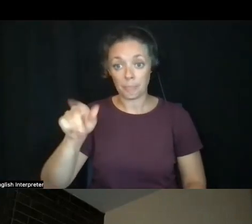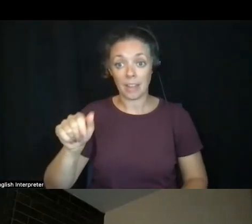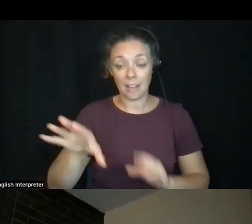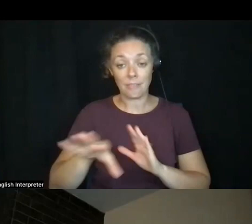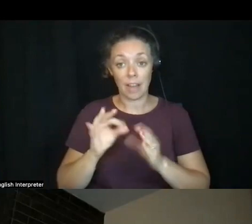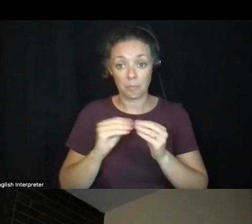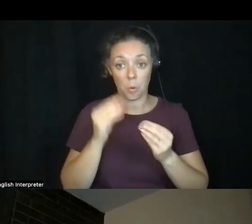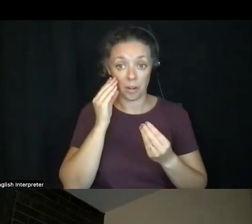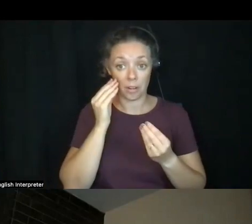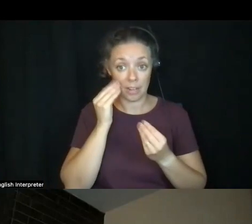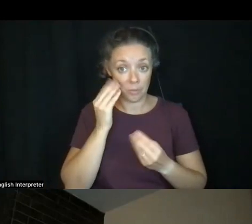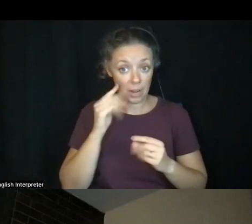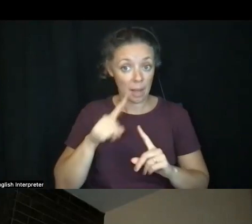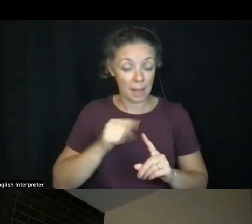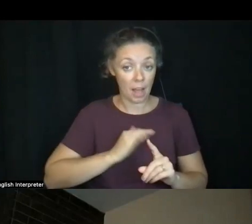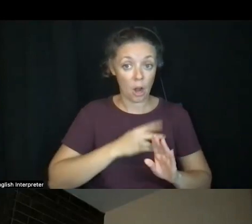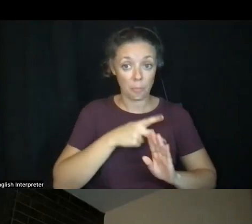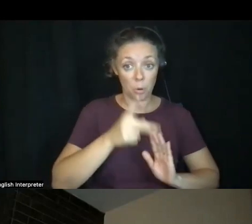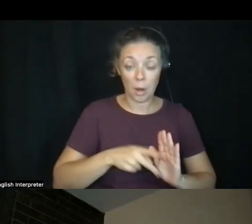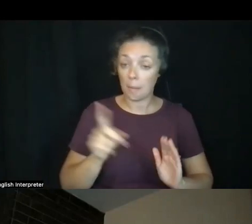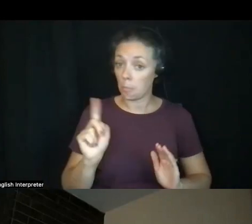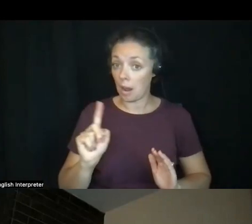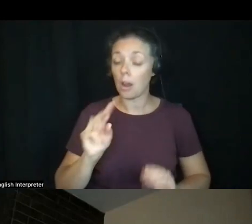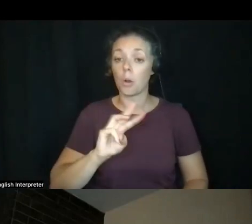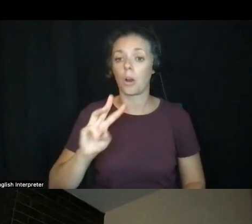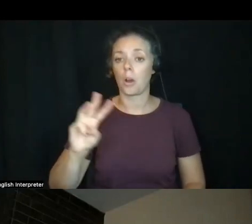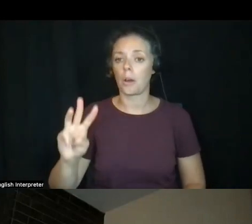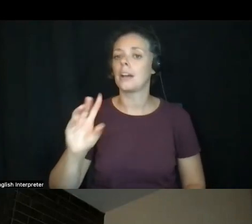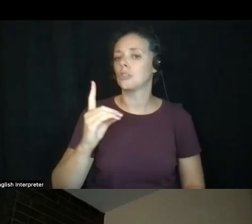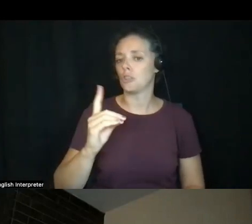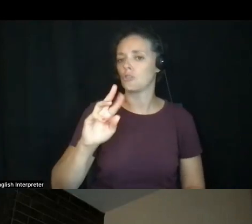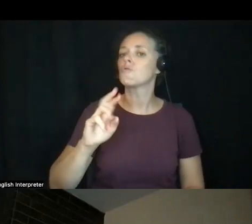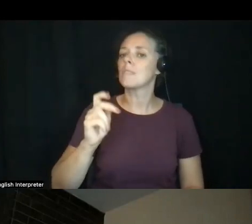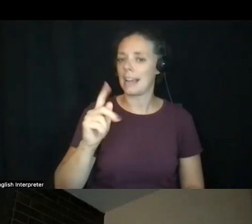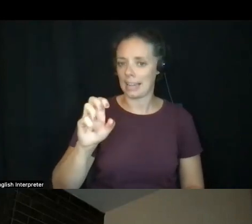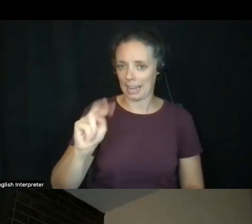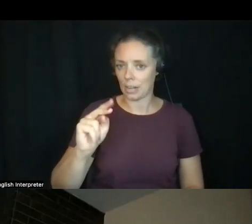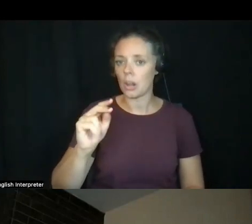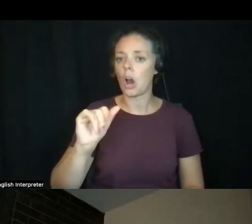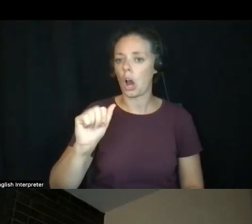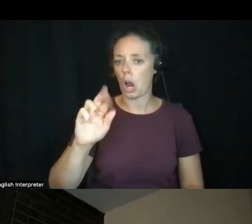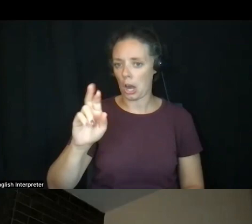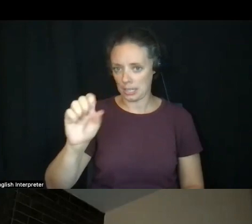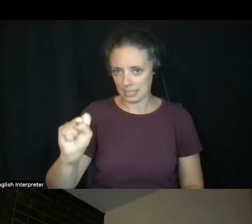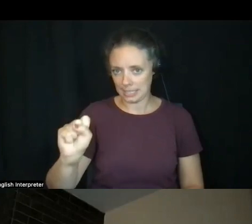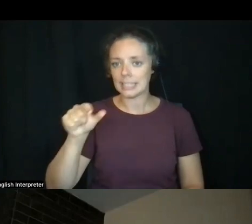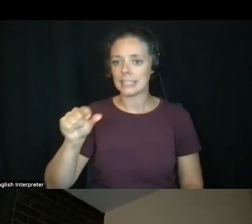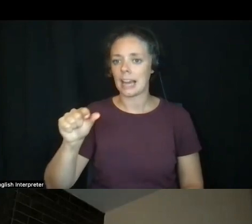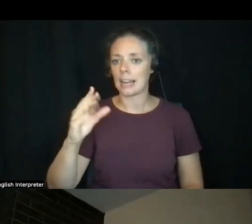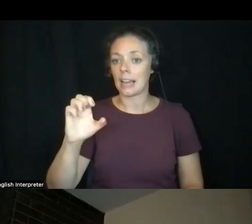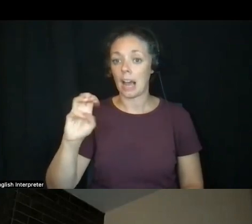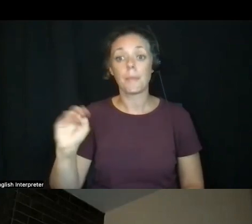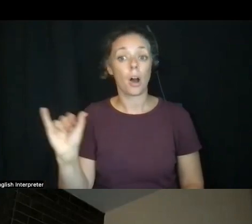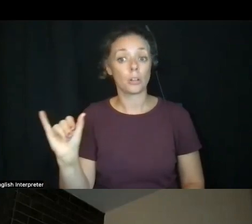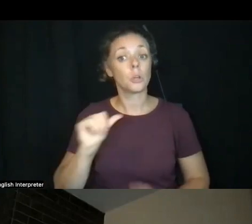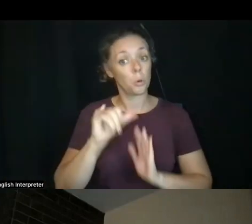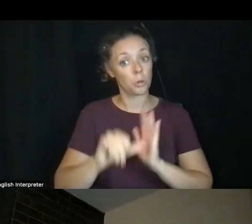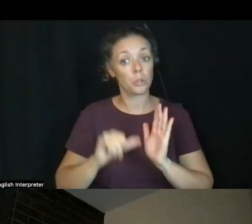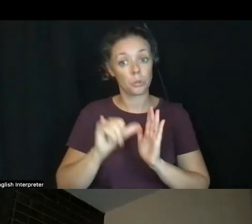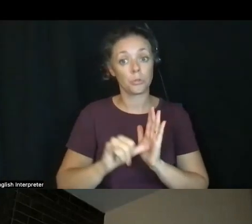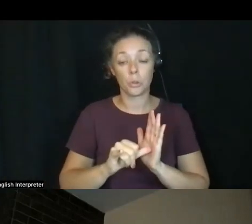at our website, dracutarts.com. All of our programs are on Dracut Arts' YouTube channel, youtube